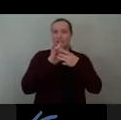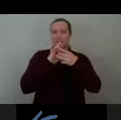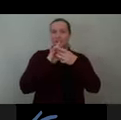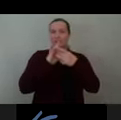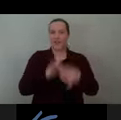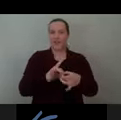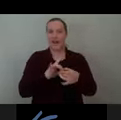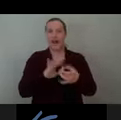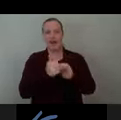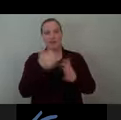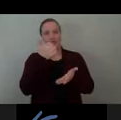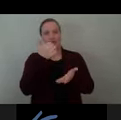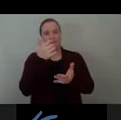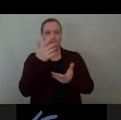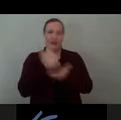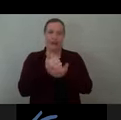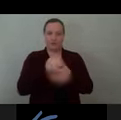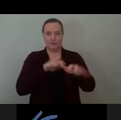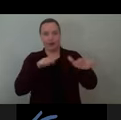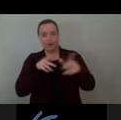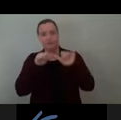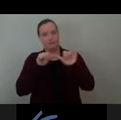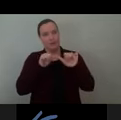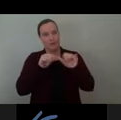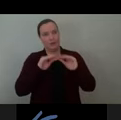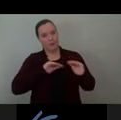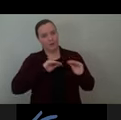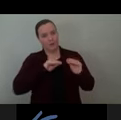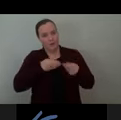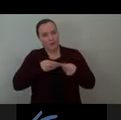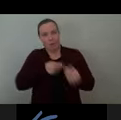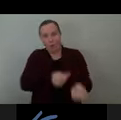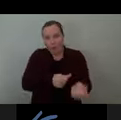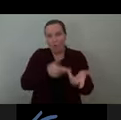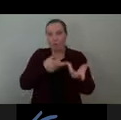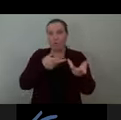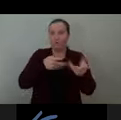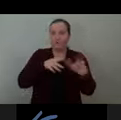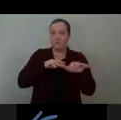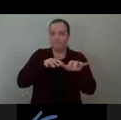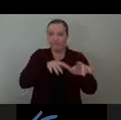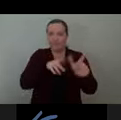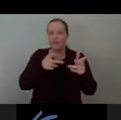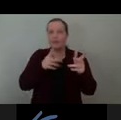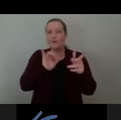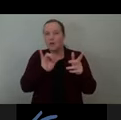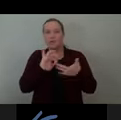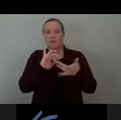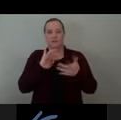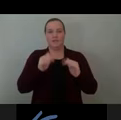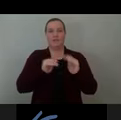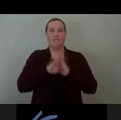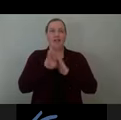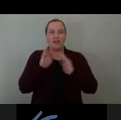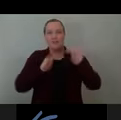but also supporting this kind of careful balance and equilibrium between the car traffic and humans trying